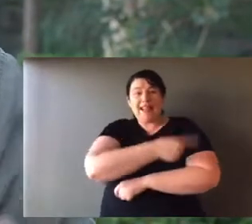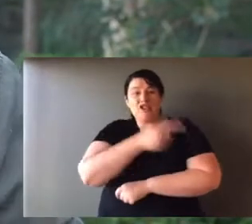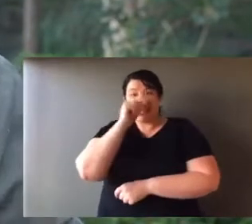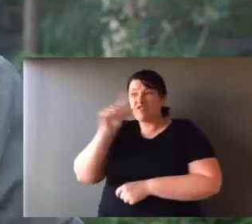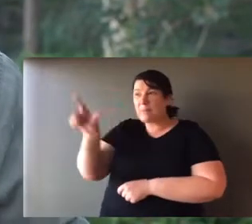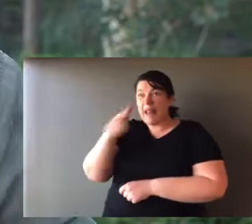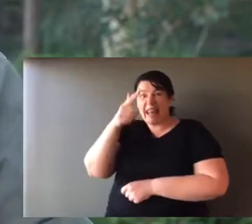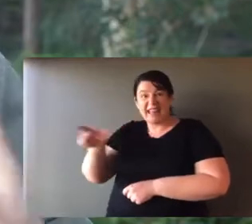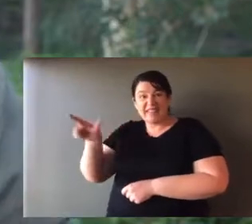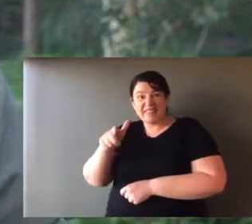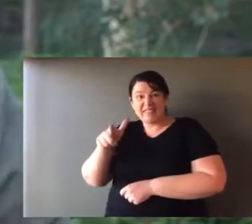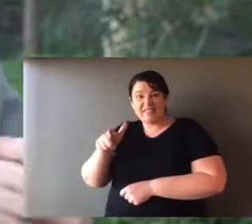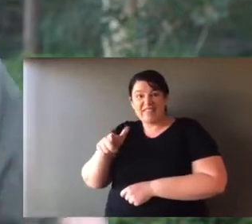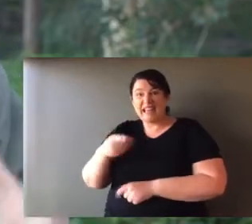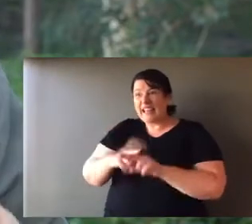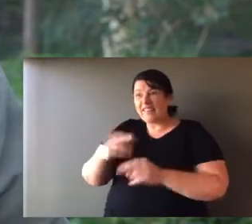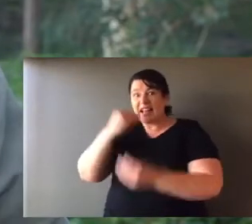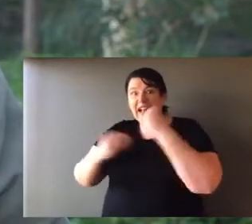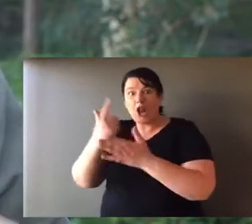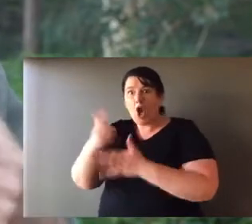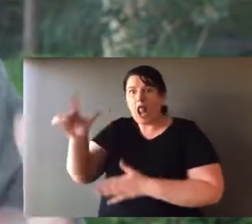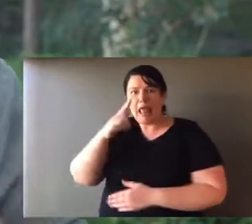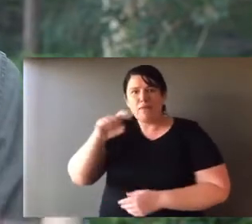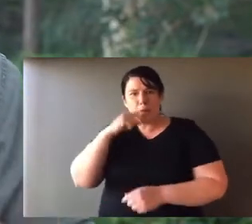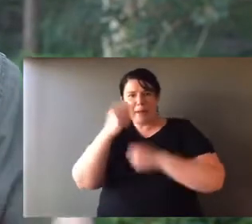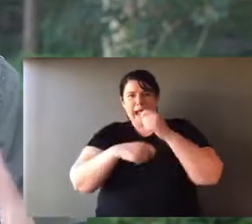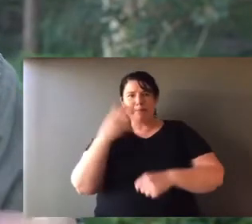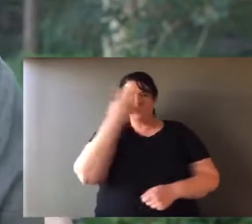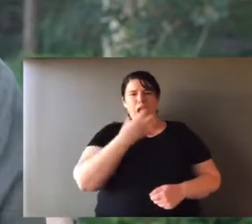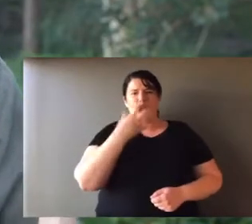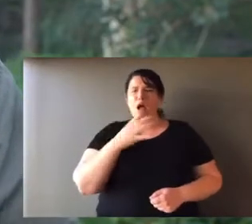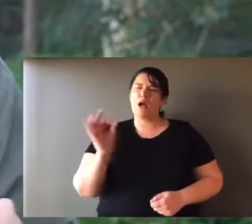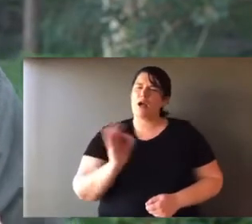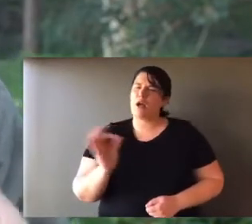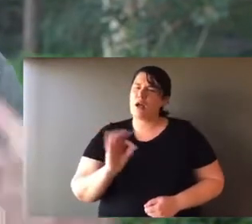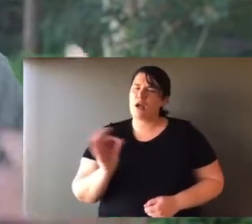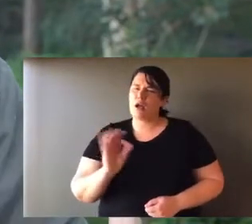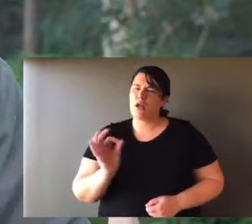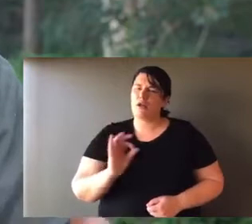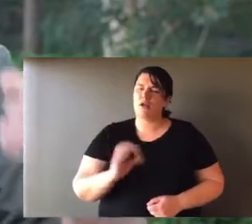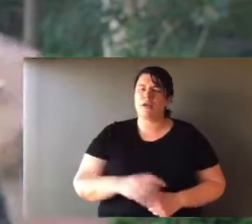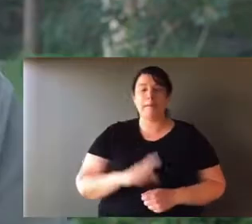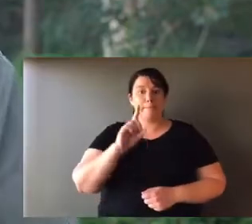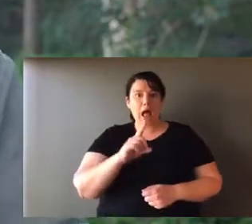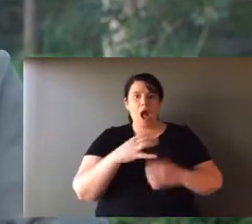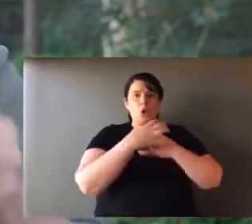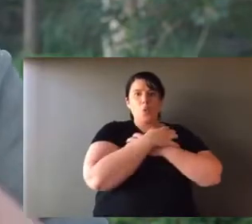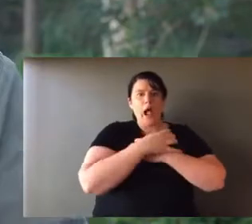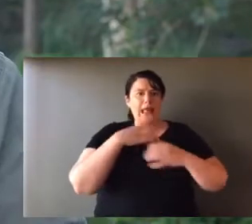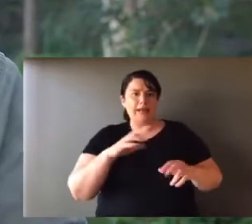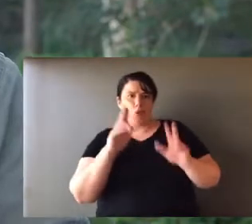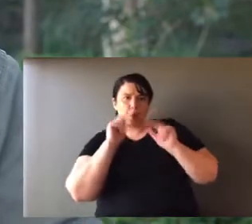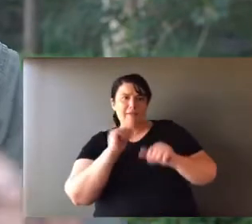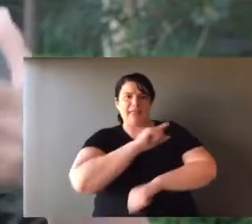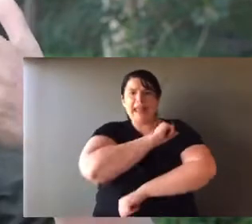from the food. But back to the question of, are they drunk? No. There's no effects like that from the eucalyptus. But because it's really low in